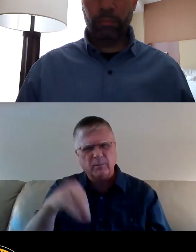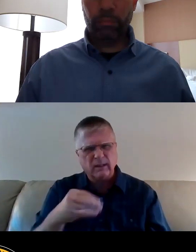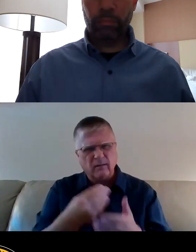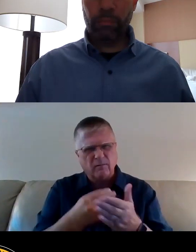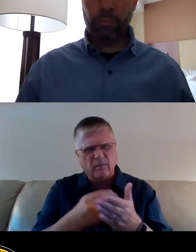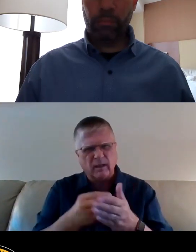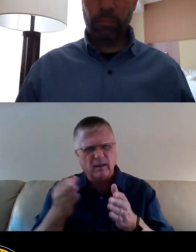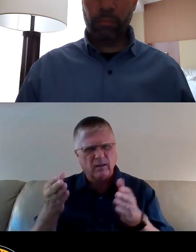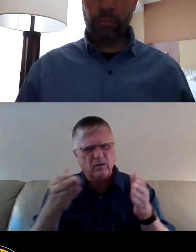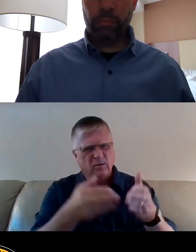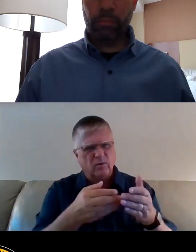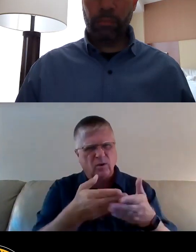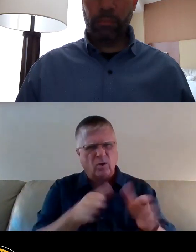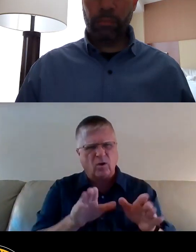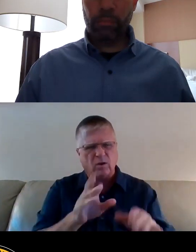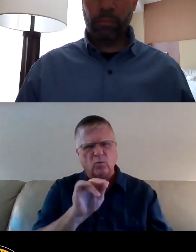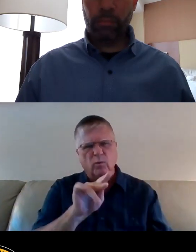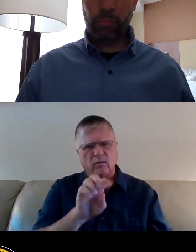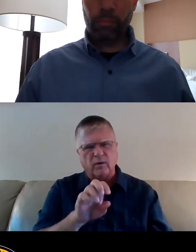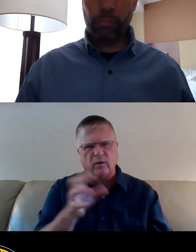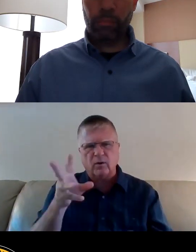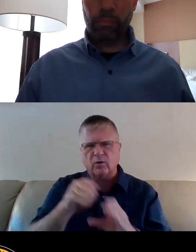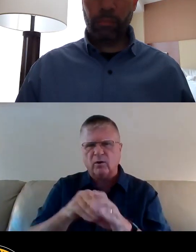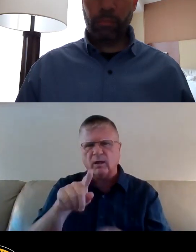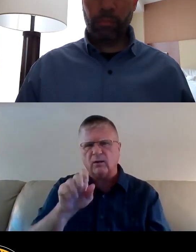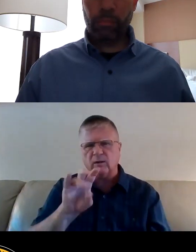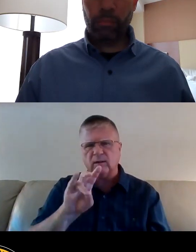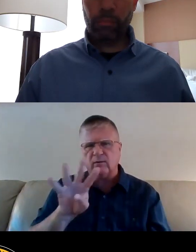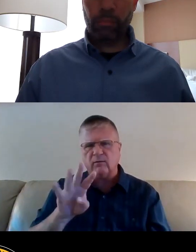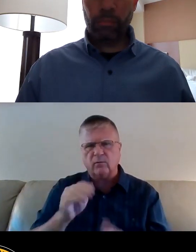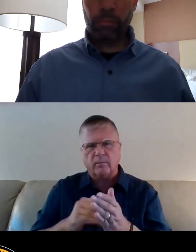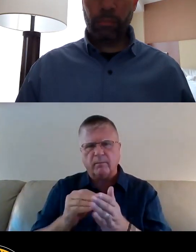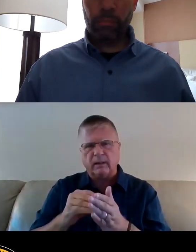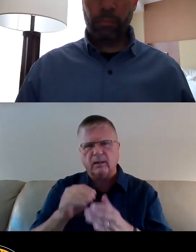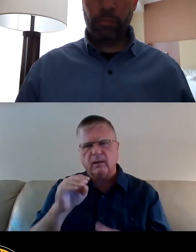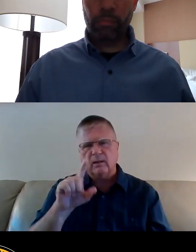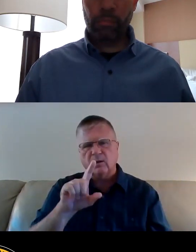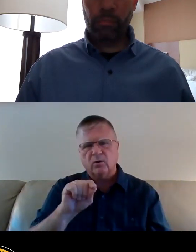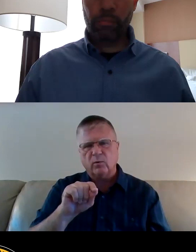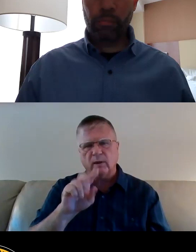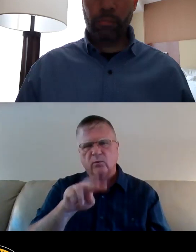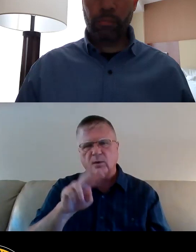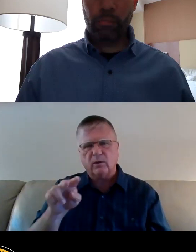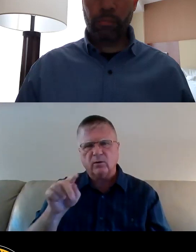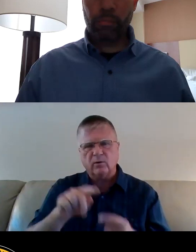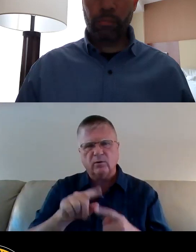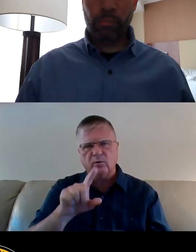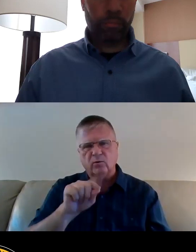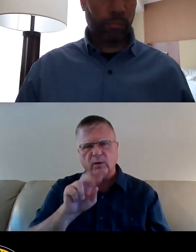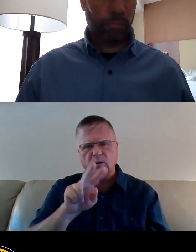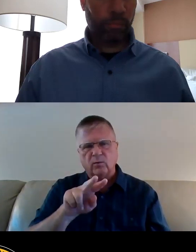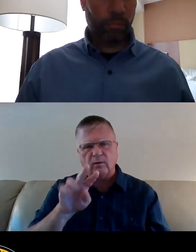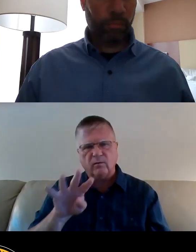revenue, including $174 million in 2022 to 2024,